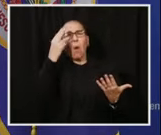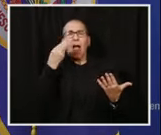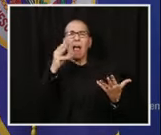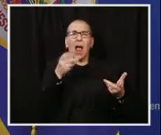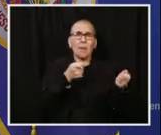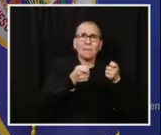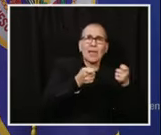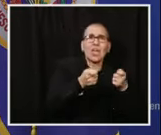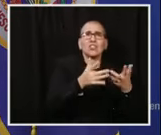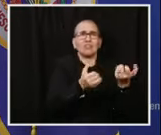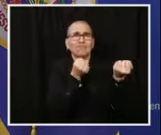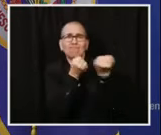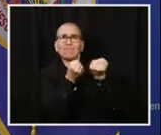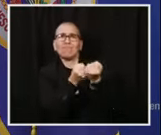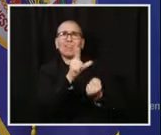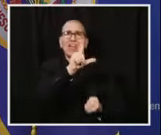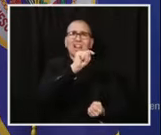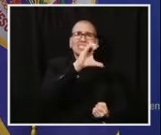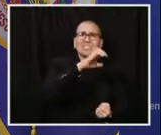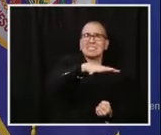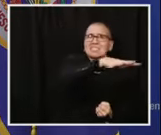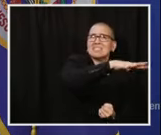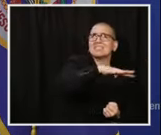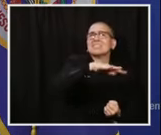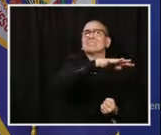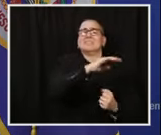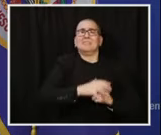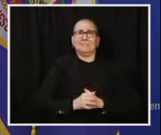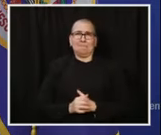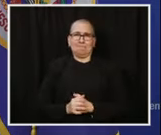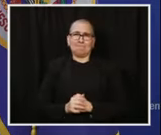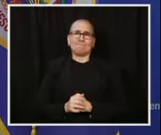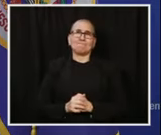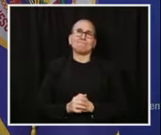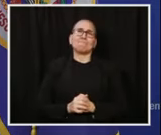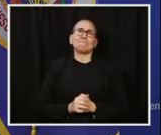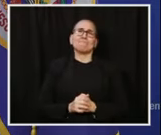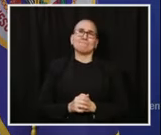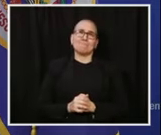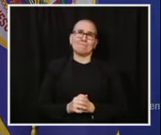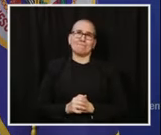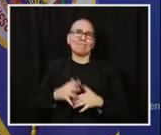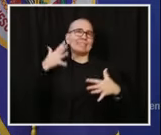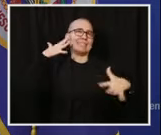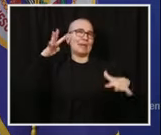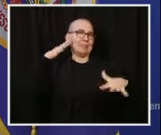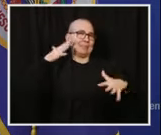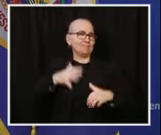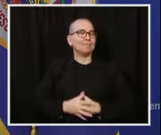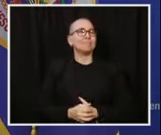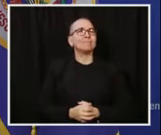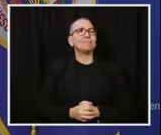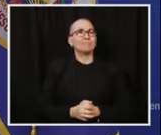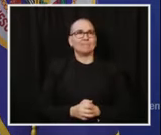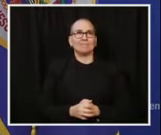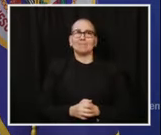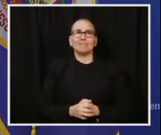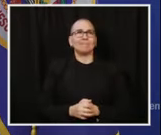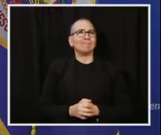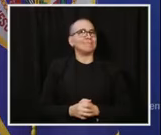Minnesota National Guard. And I wholeheartedly wish we did not have to do this mission, but the fact of the matter is we are.